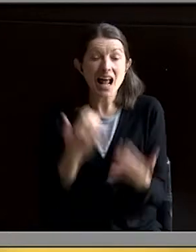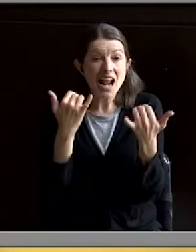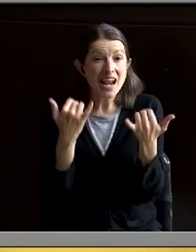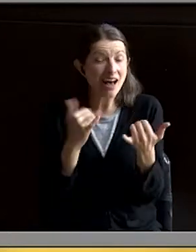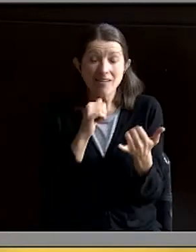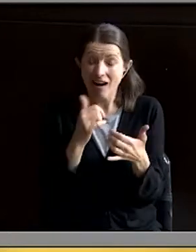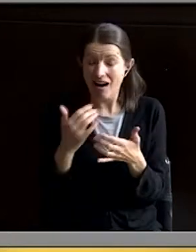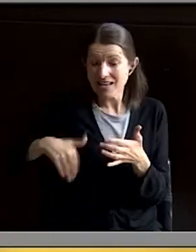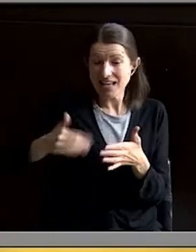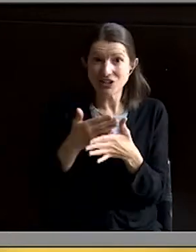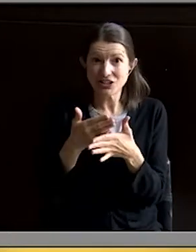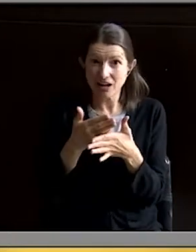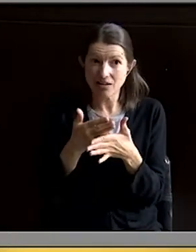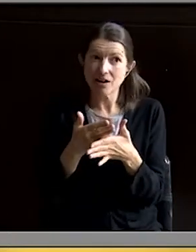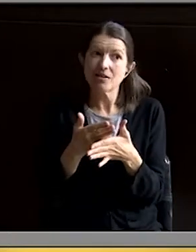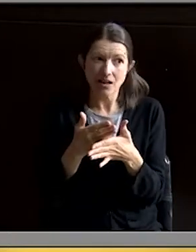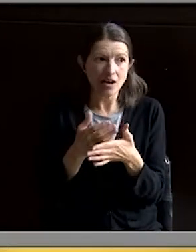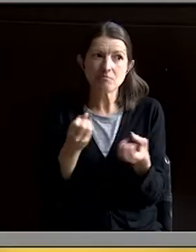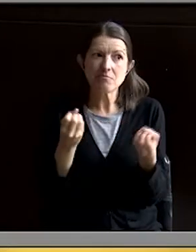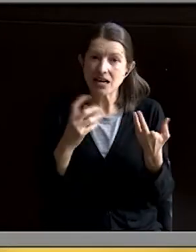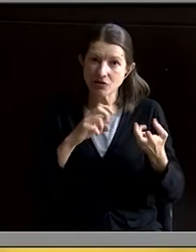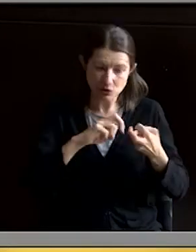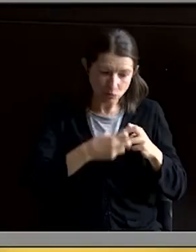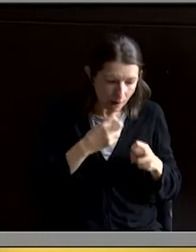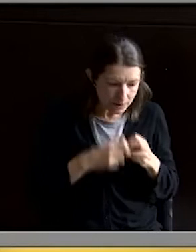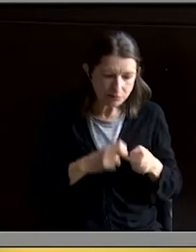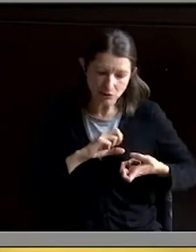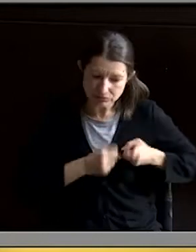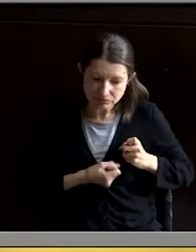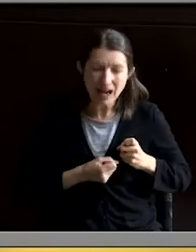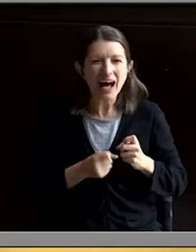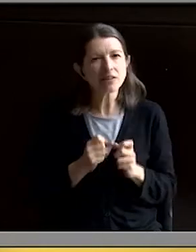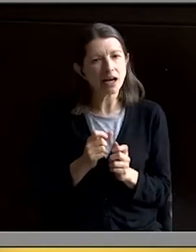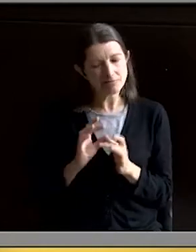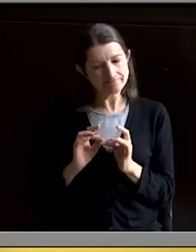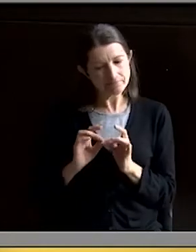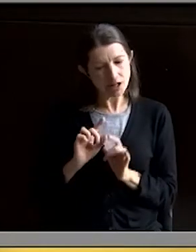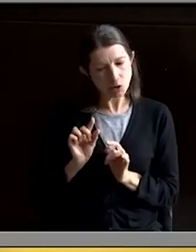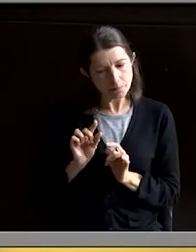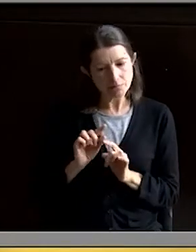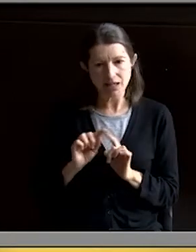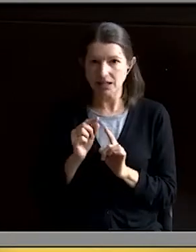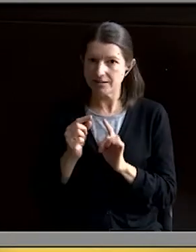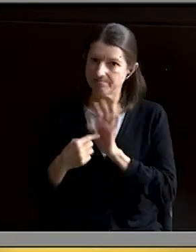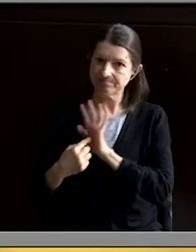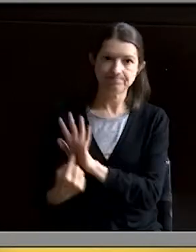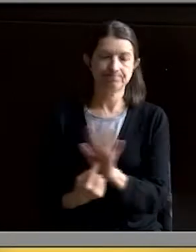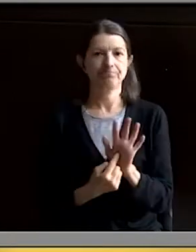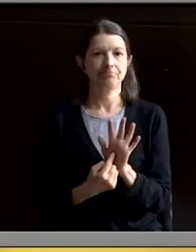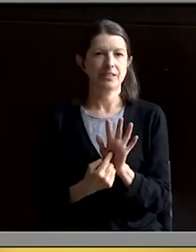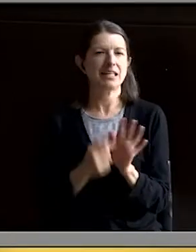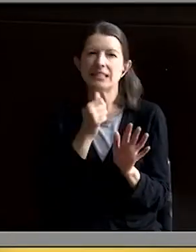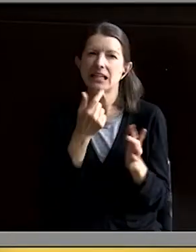haven't shared my behavioral problems with most people. I've alluded to it or I've joked about it, but I didn't really acknowledge it. Thinking that maybe it didn't